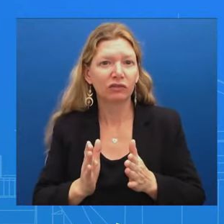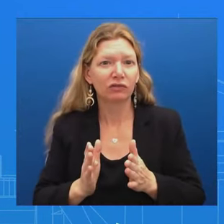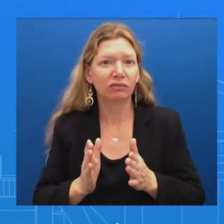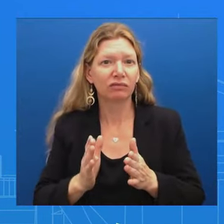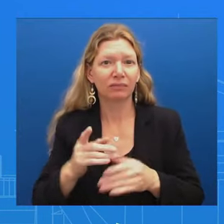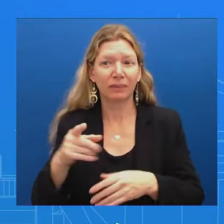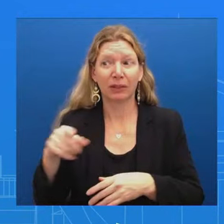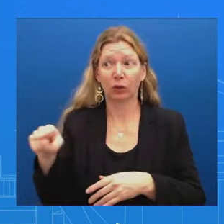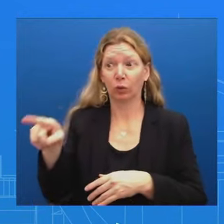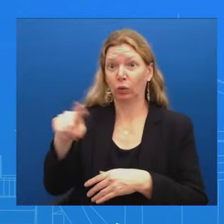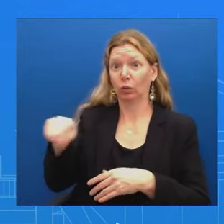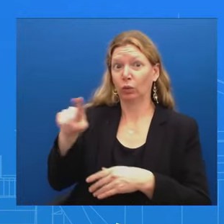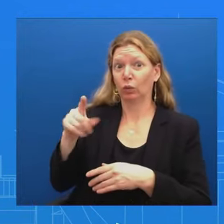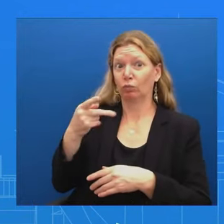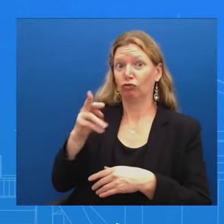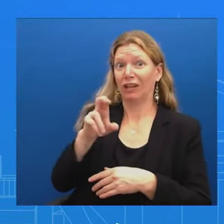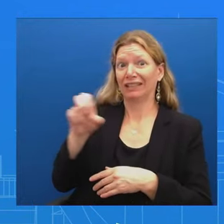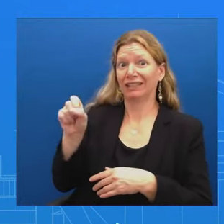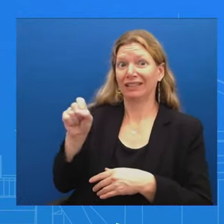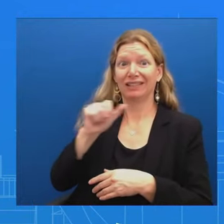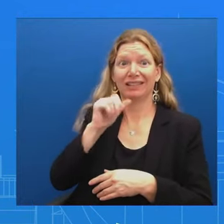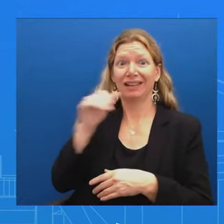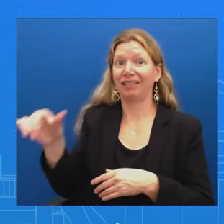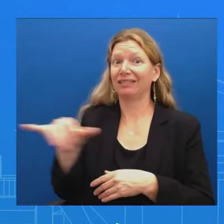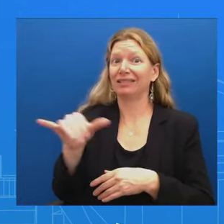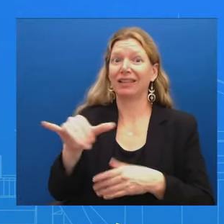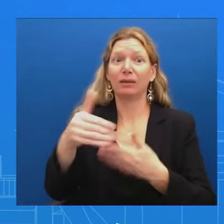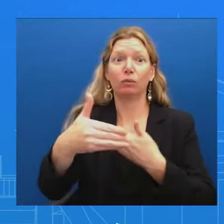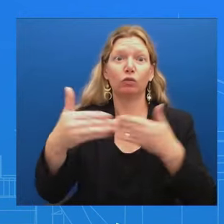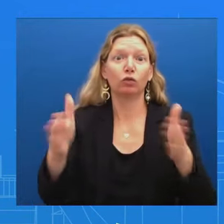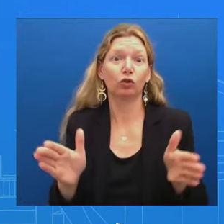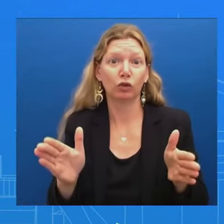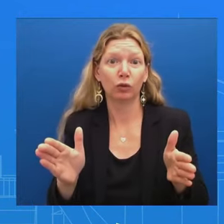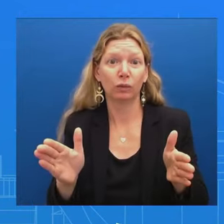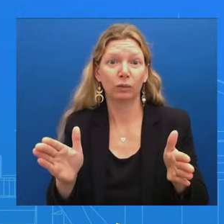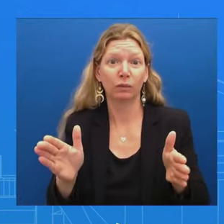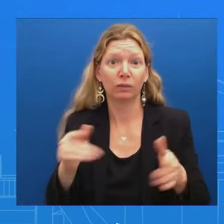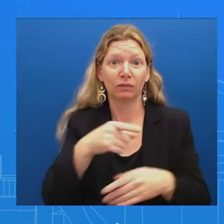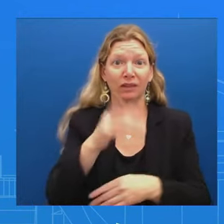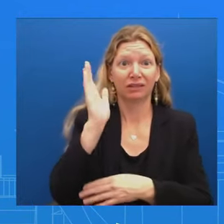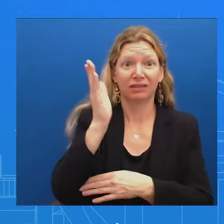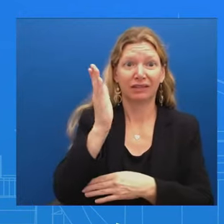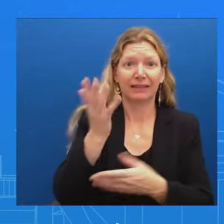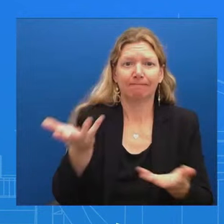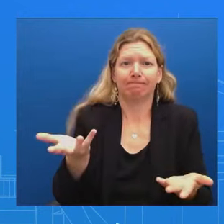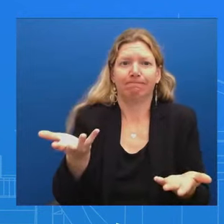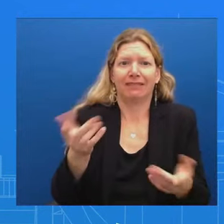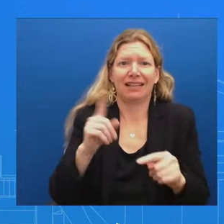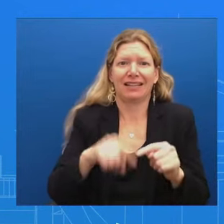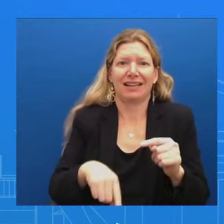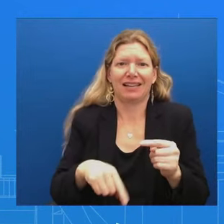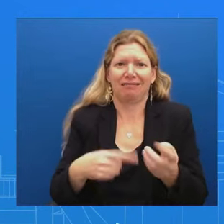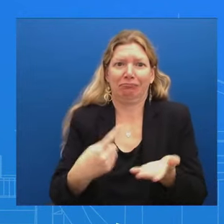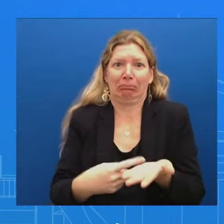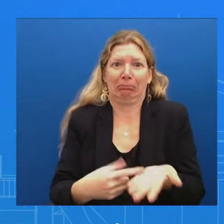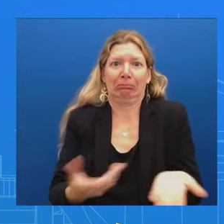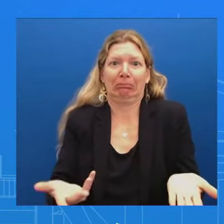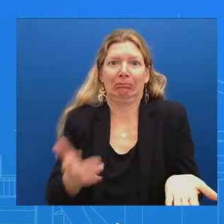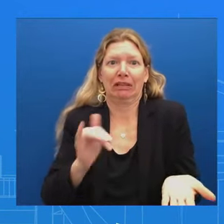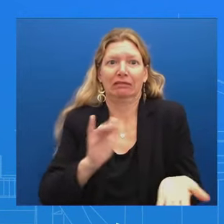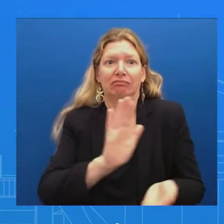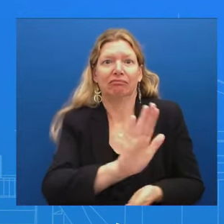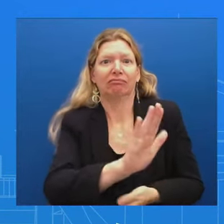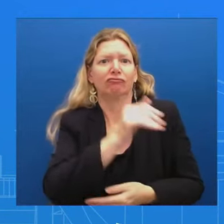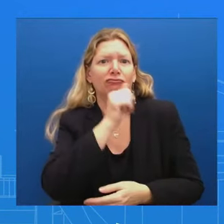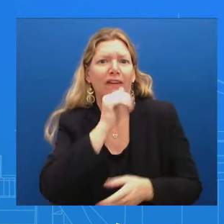is something certainly He does have private meetings, that is true And when he has those private meetings Those meetings so that there is